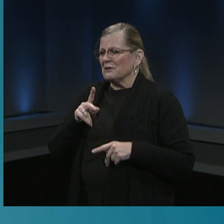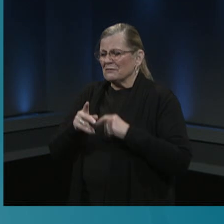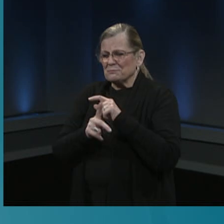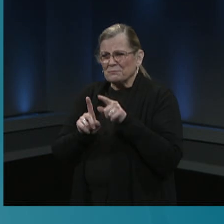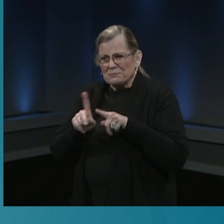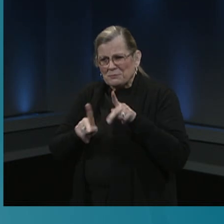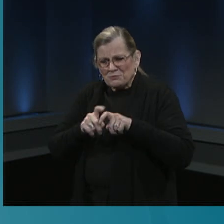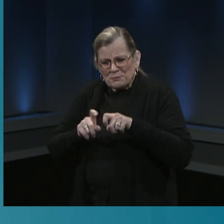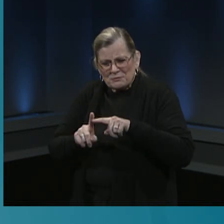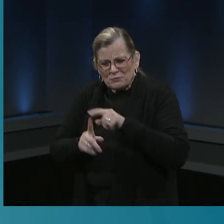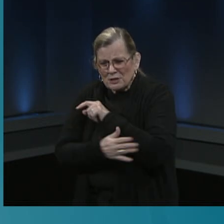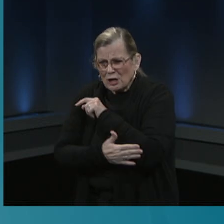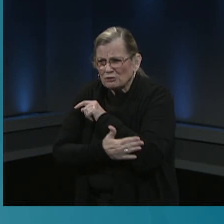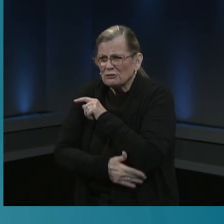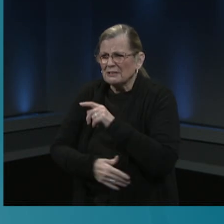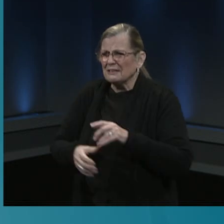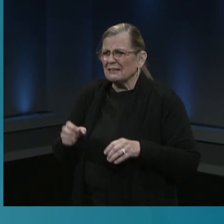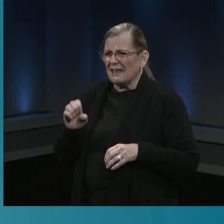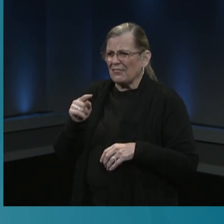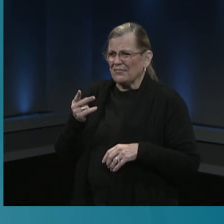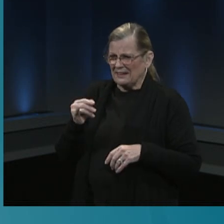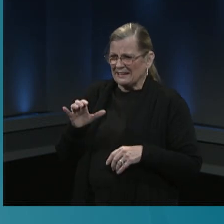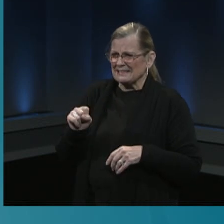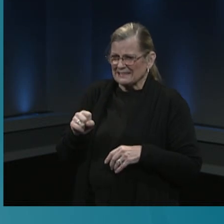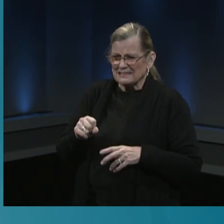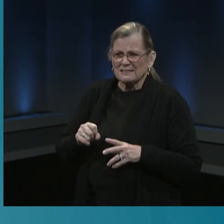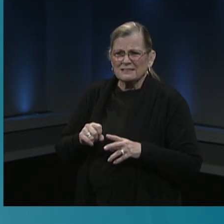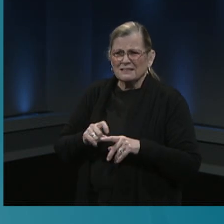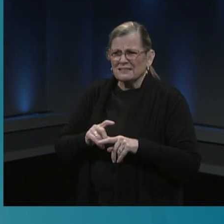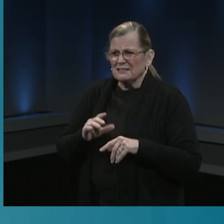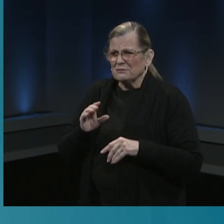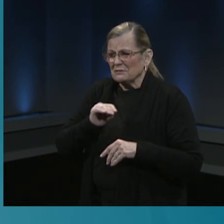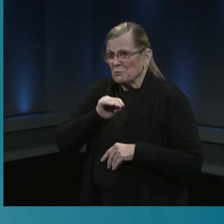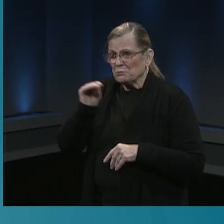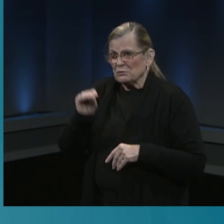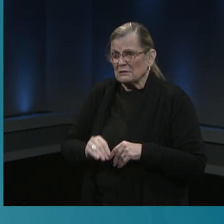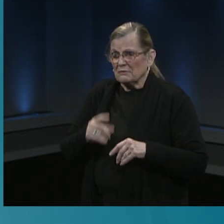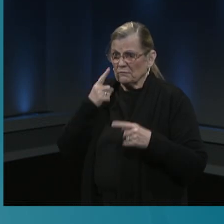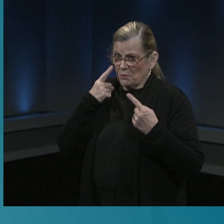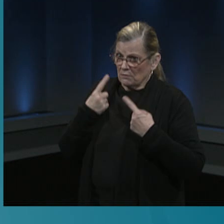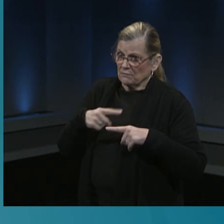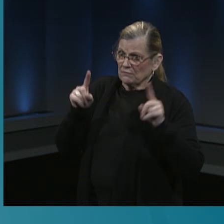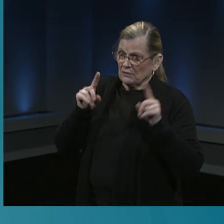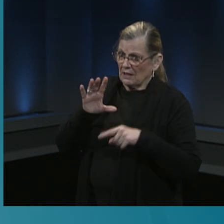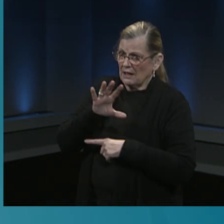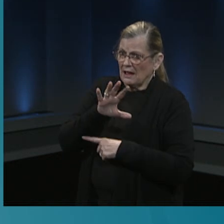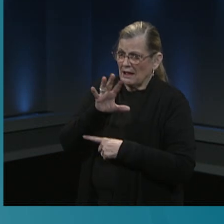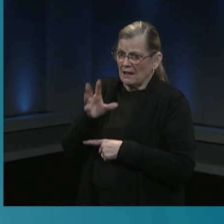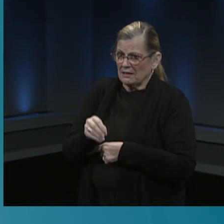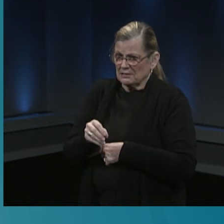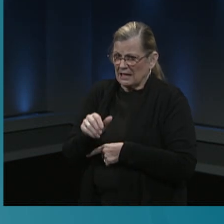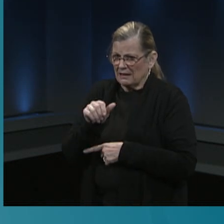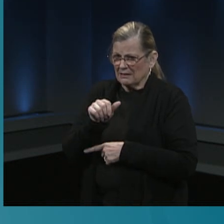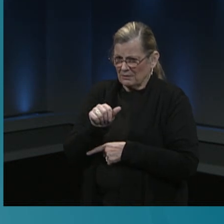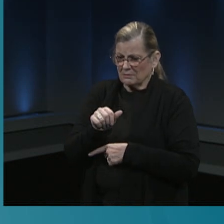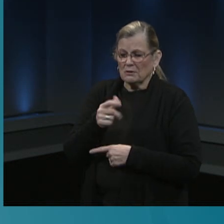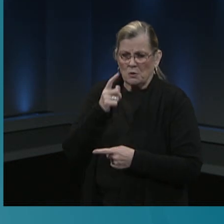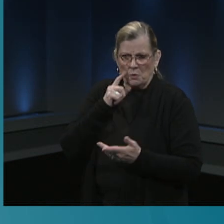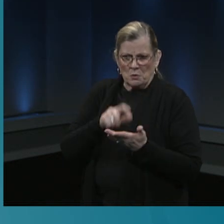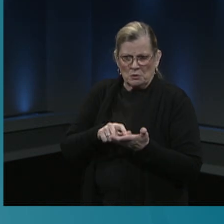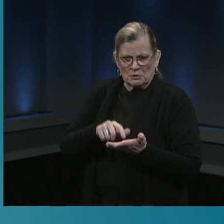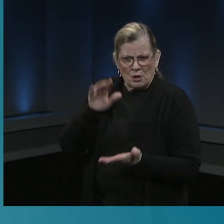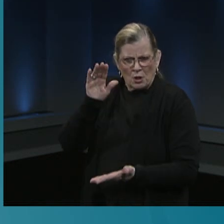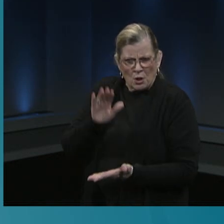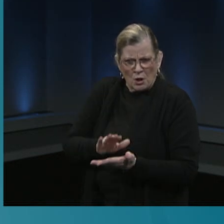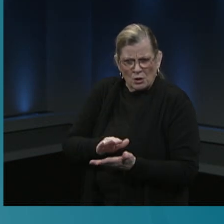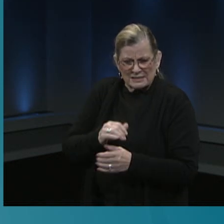percent estimate for efficacy among the Asian population, it looks lower, but it is not statistically different from